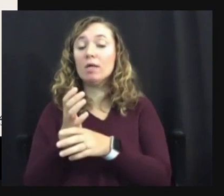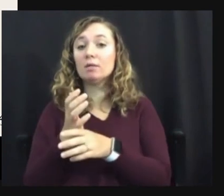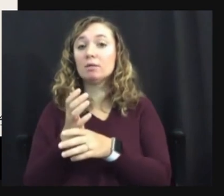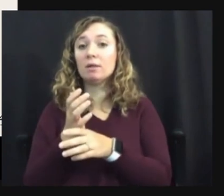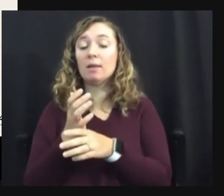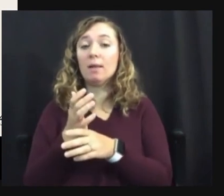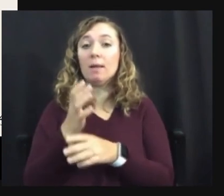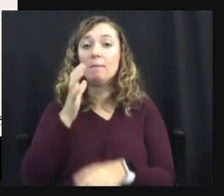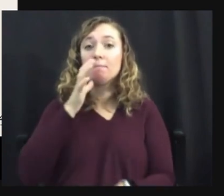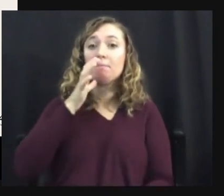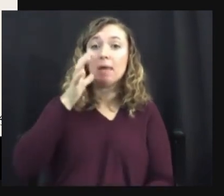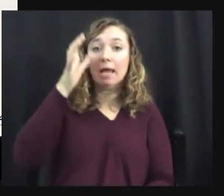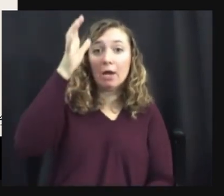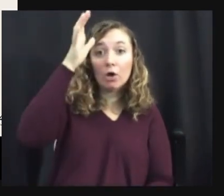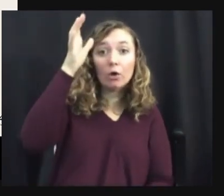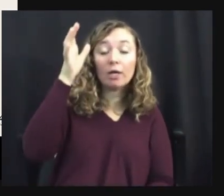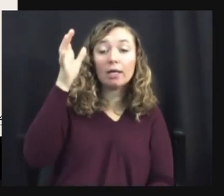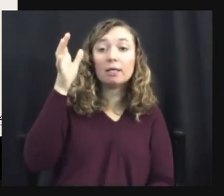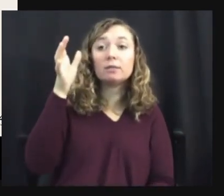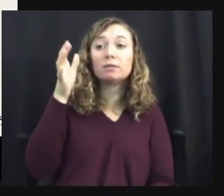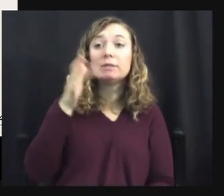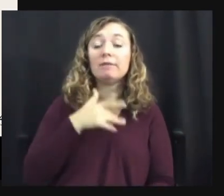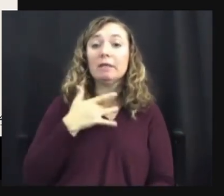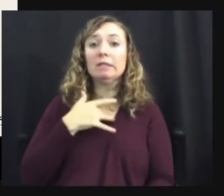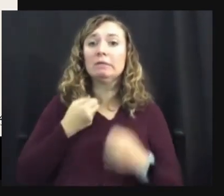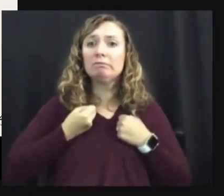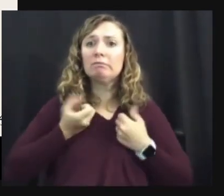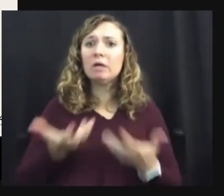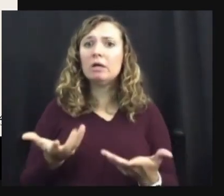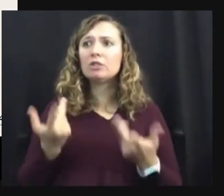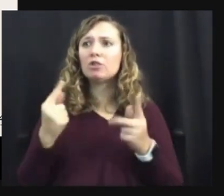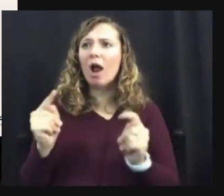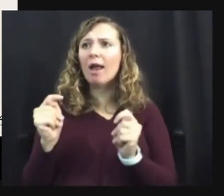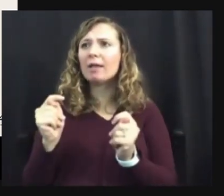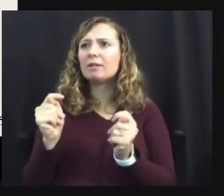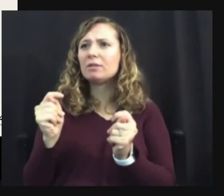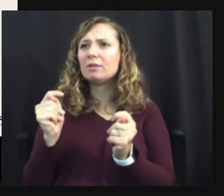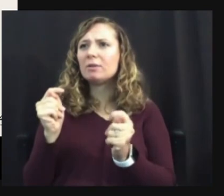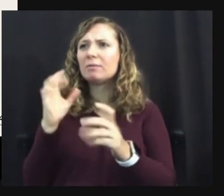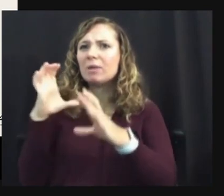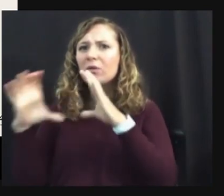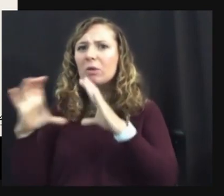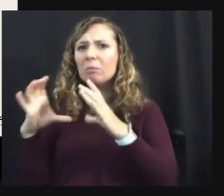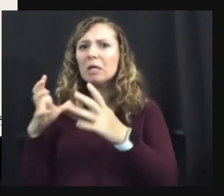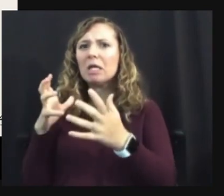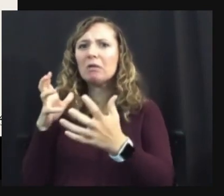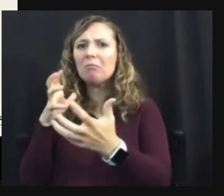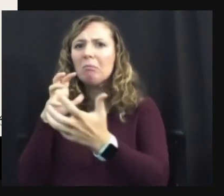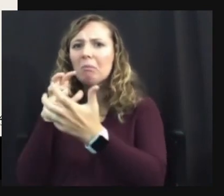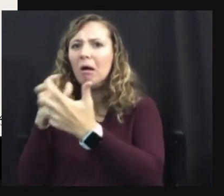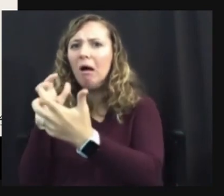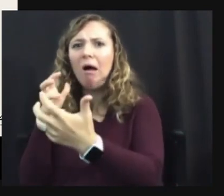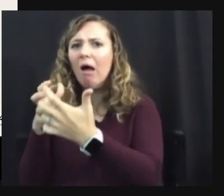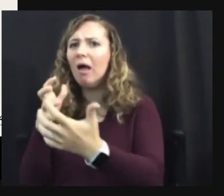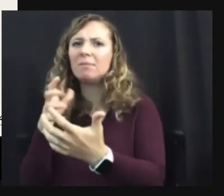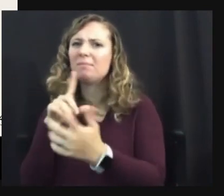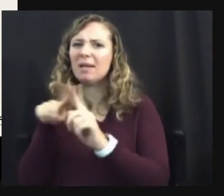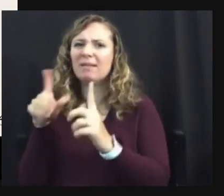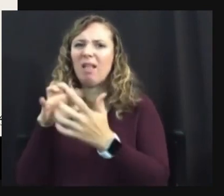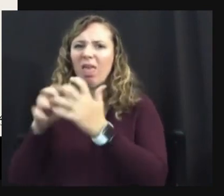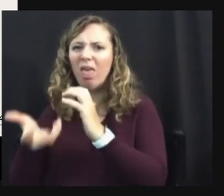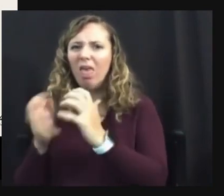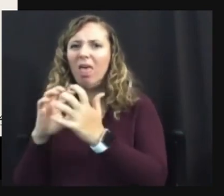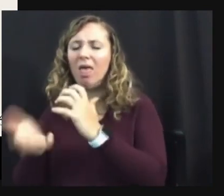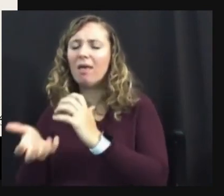get worn out by trying to attune and failing to attune. And so then they give up trying, um, it's a little bit like